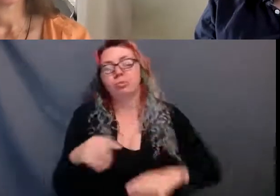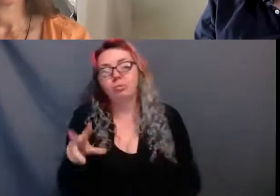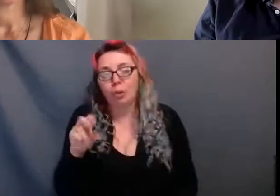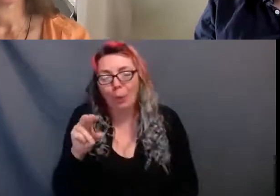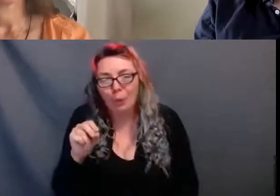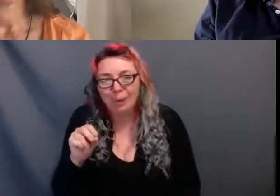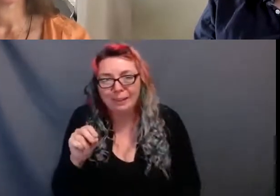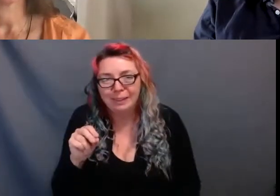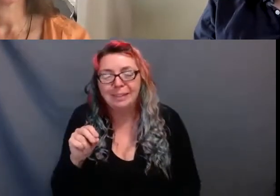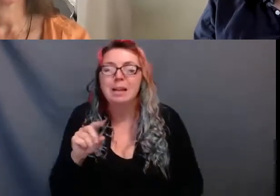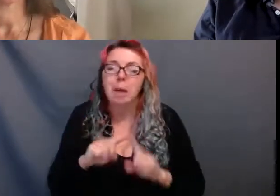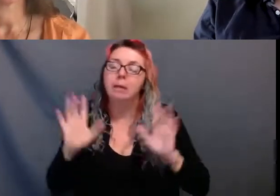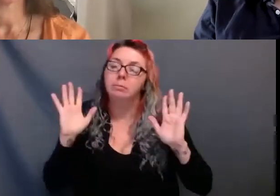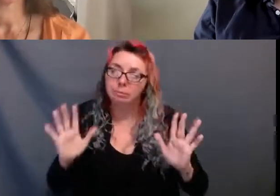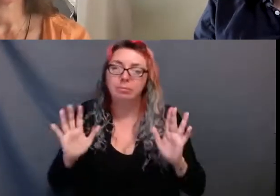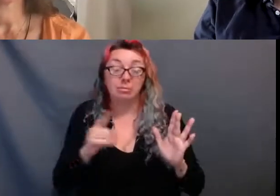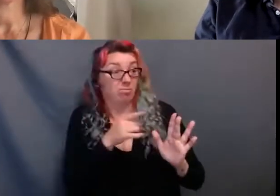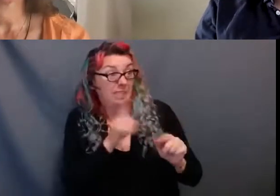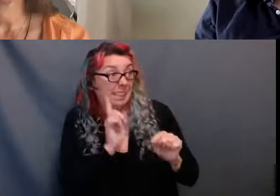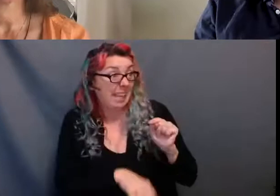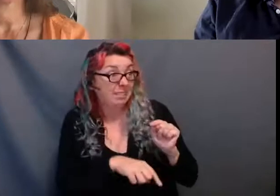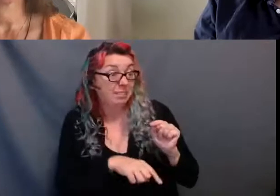we have learned to make do.